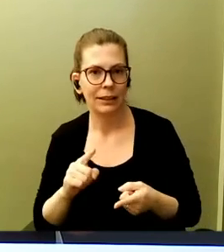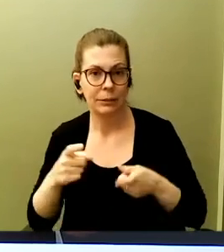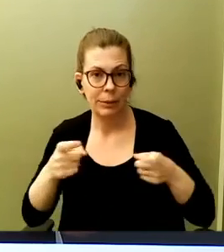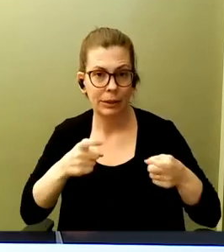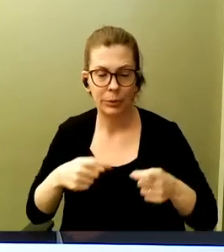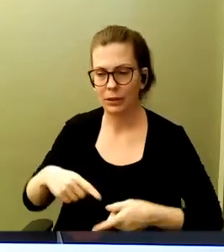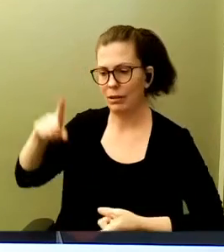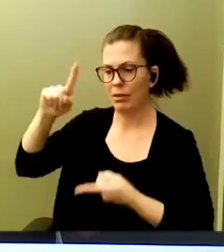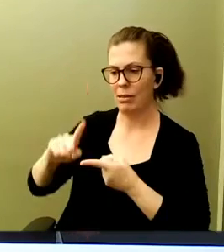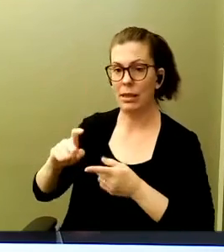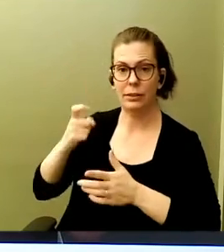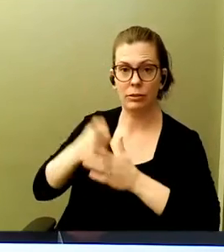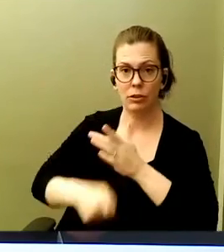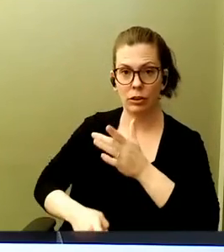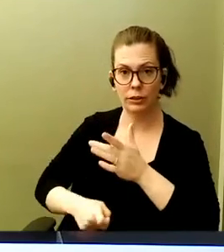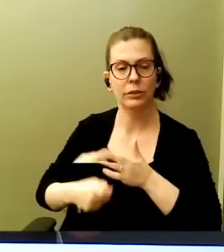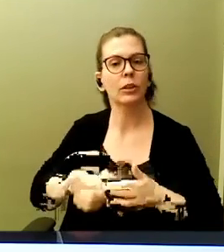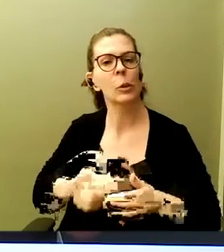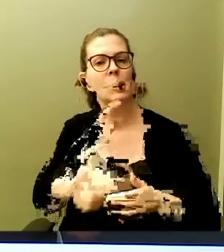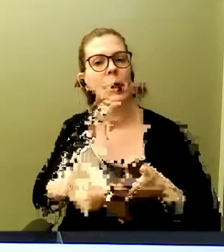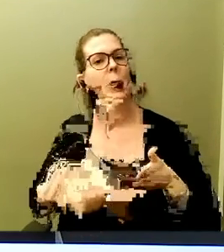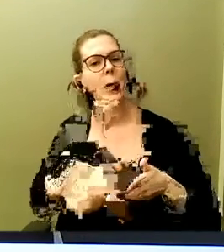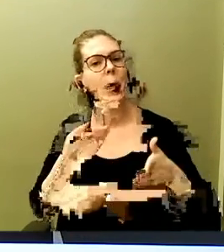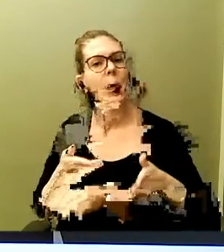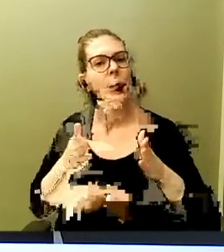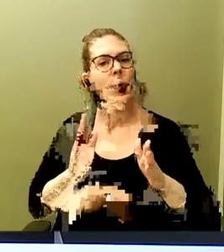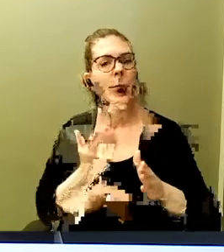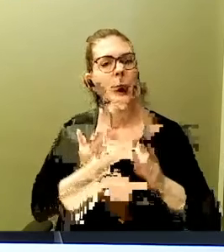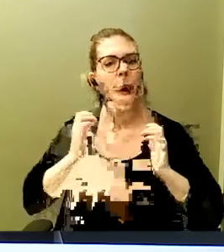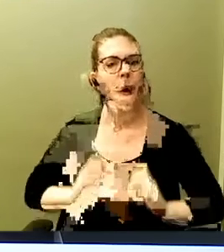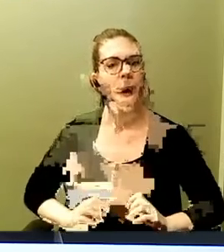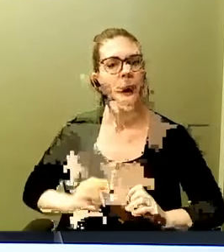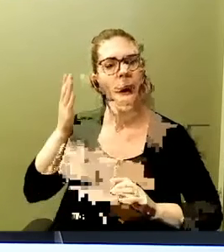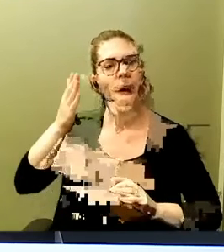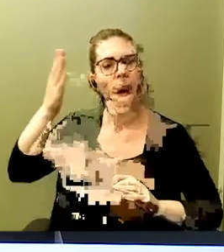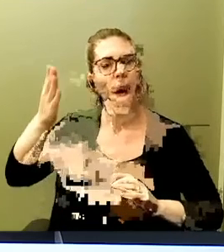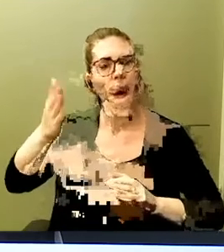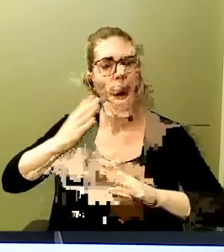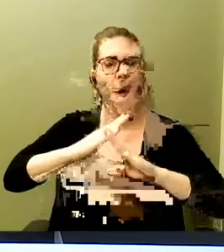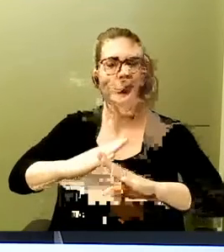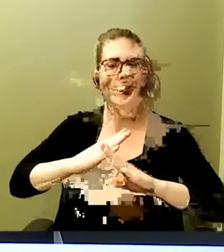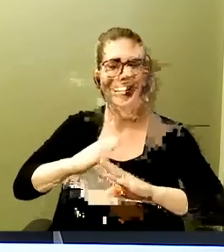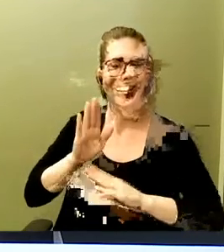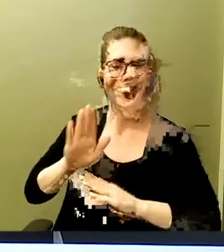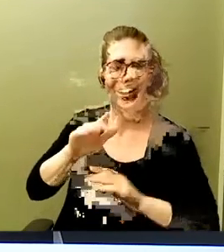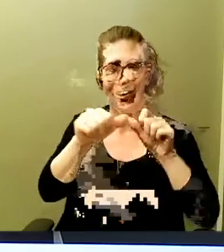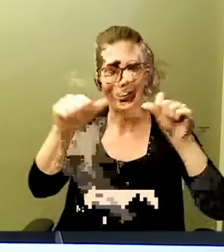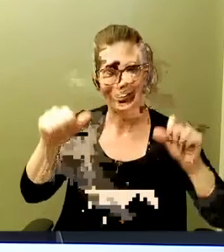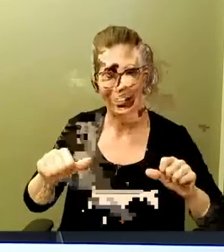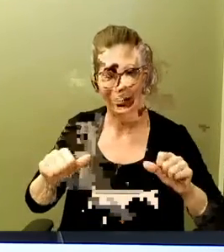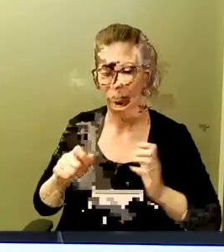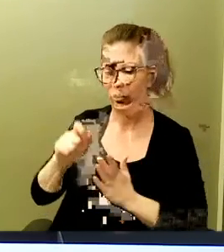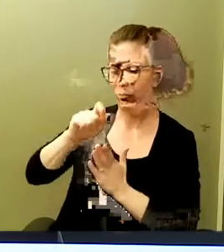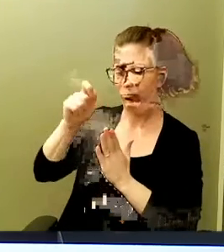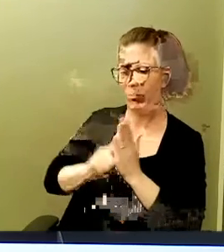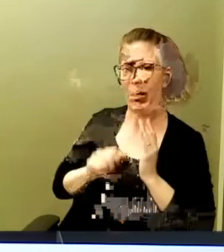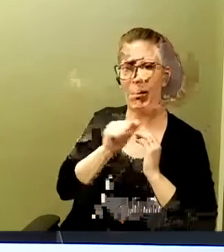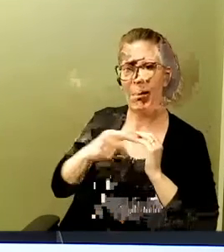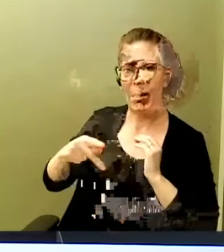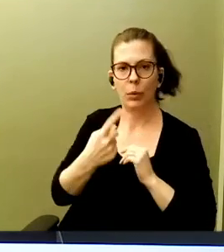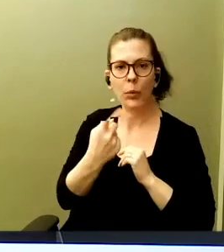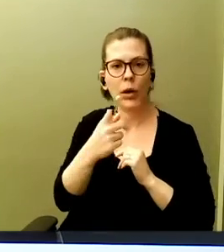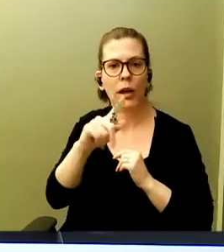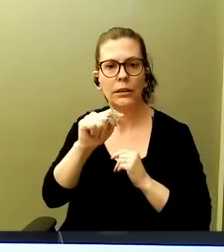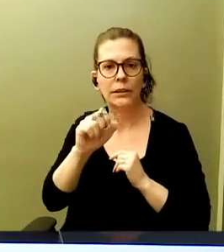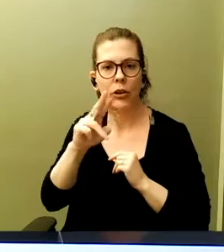we allow customers to do is future-proof their architecture. They can write their application at one terabyte, two terabyte level of scale,